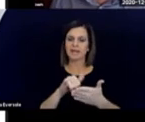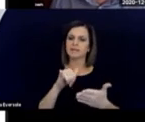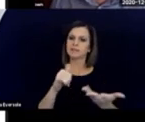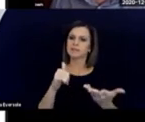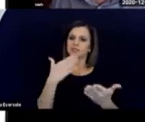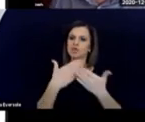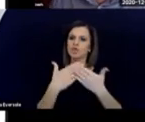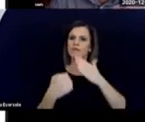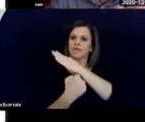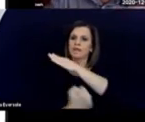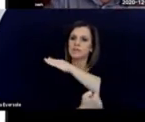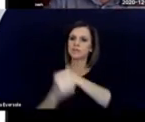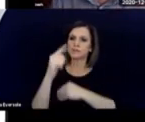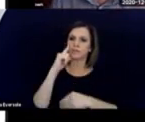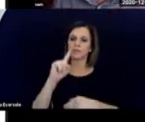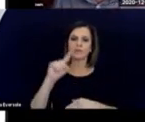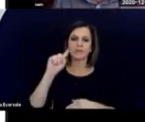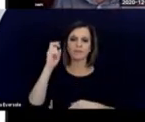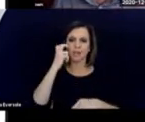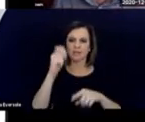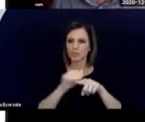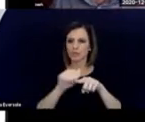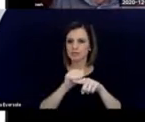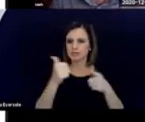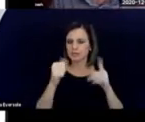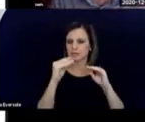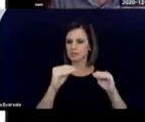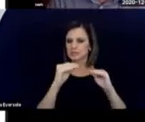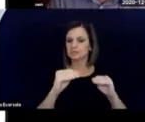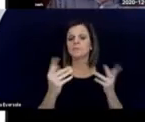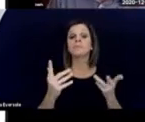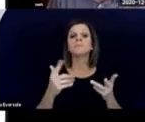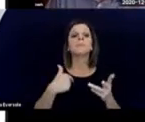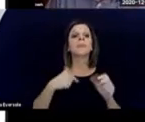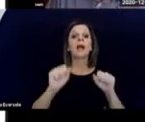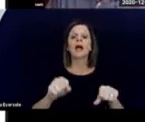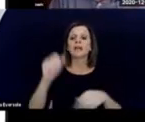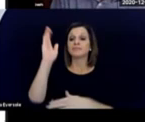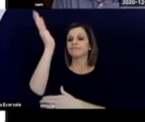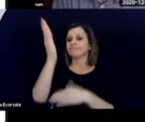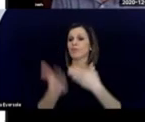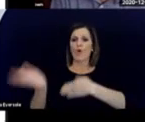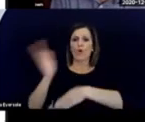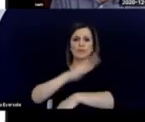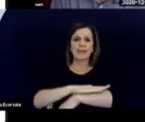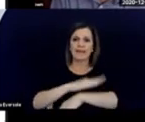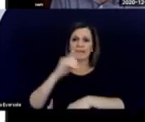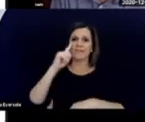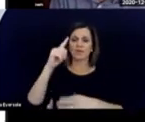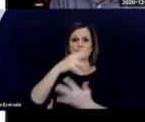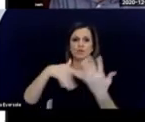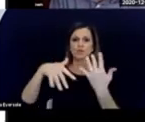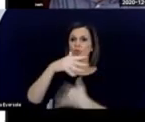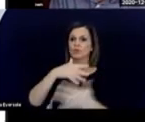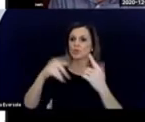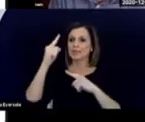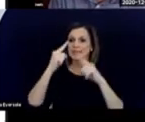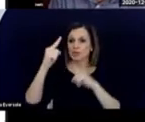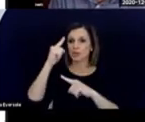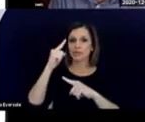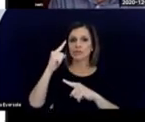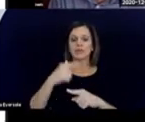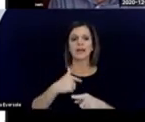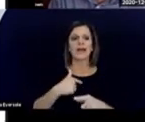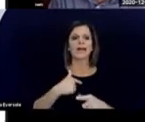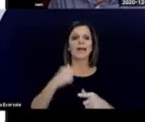I could do a whole day on social considerations. But I've seen buddy systems and circle